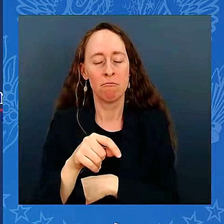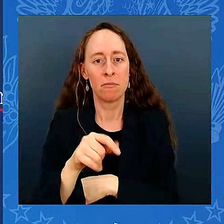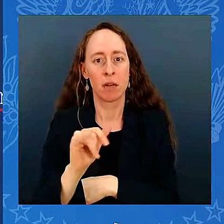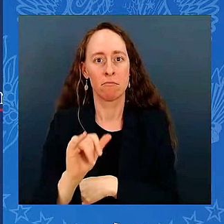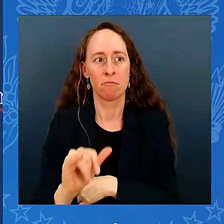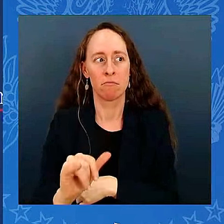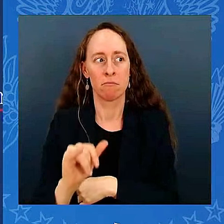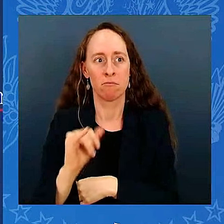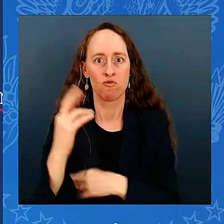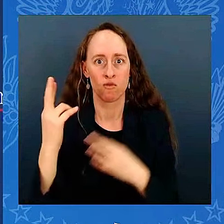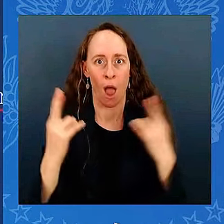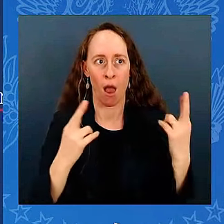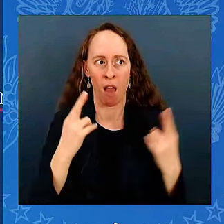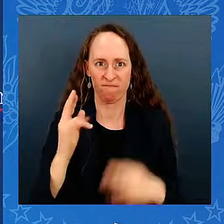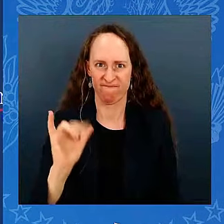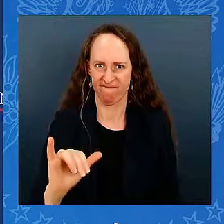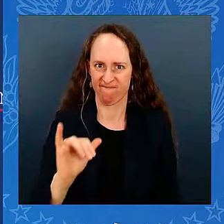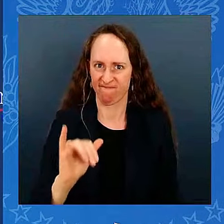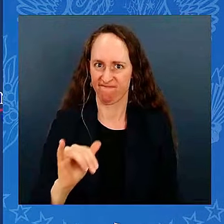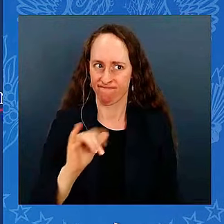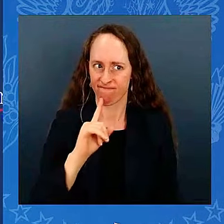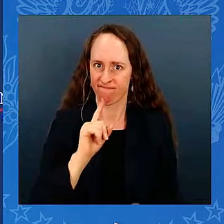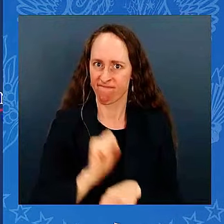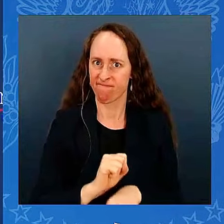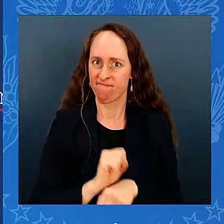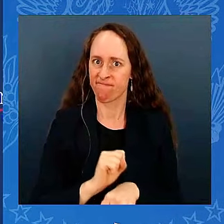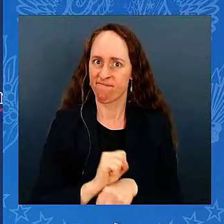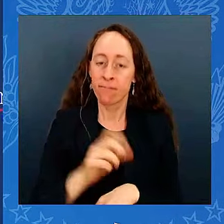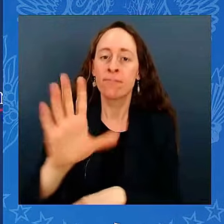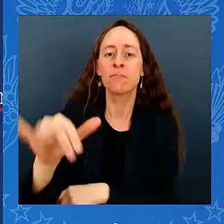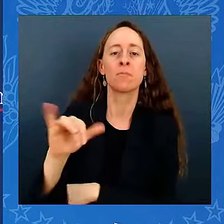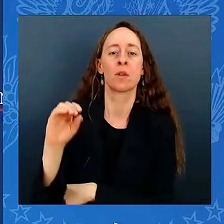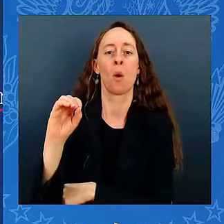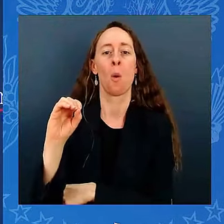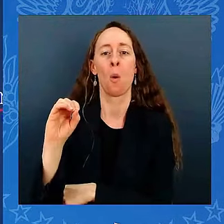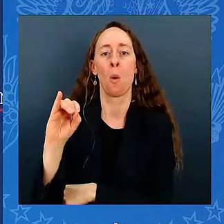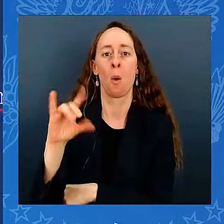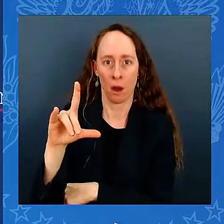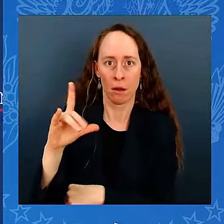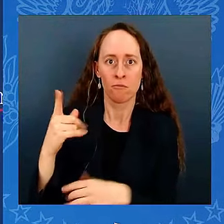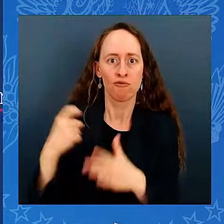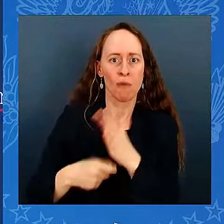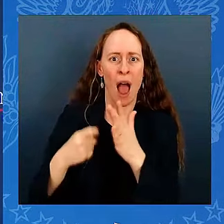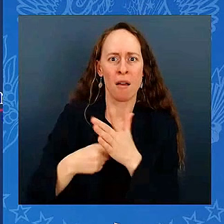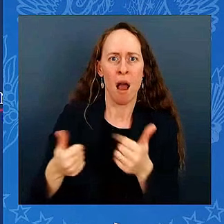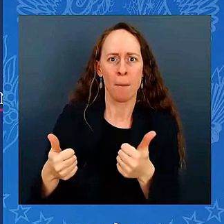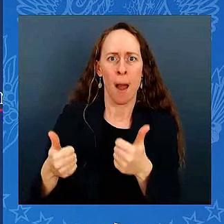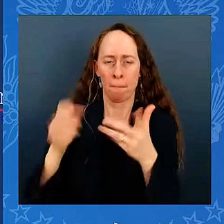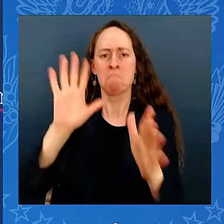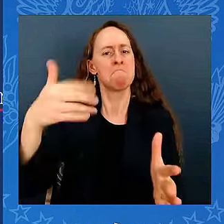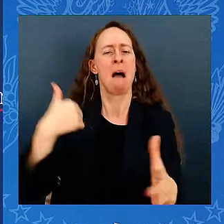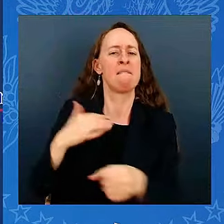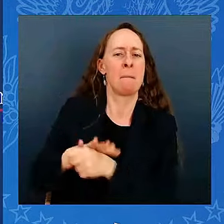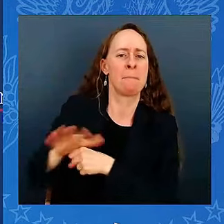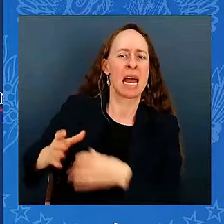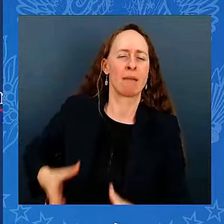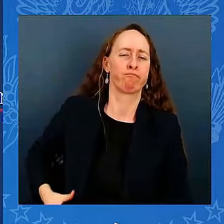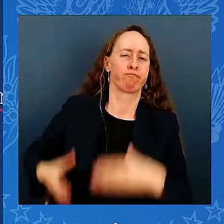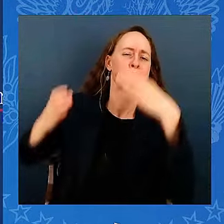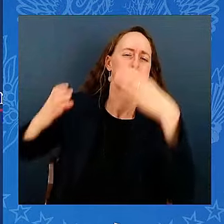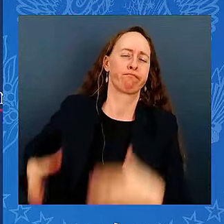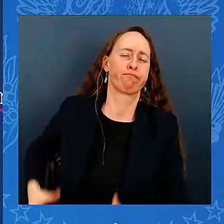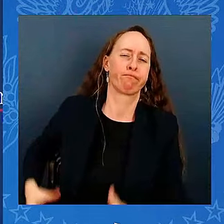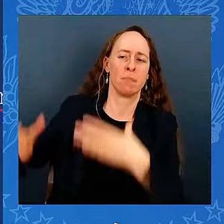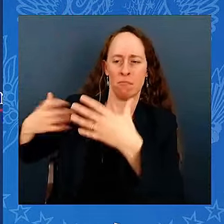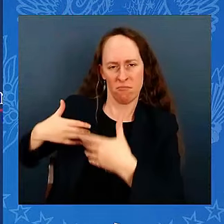oil reserves to stabilize global markets to — by the way, gas prices are now down to $3.22, lower than before the